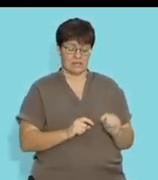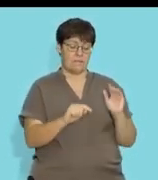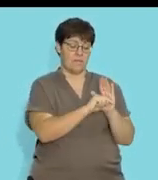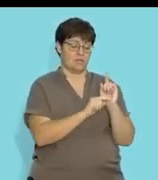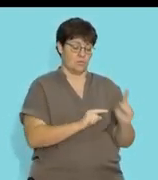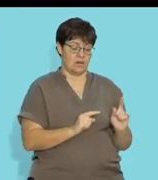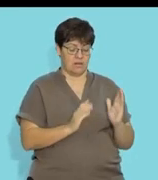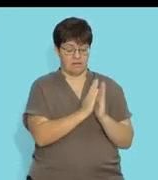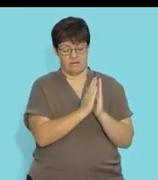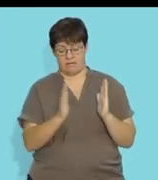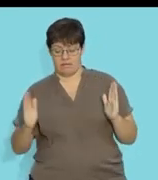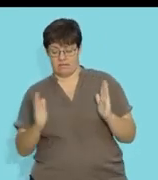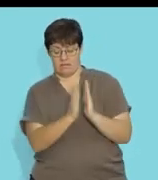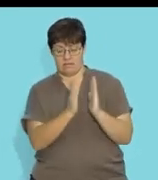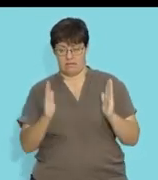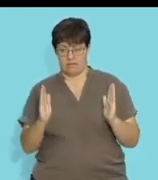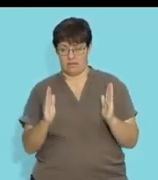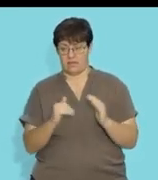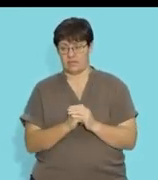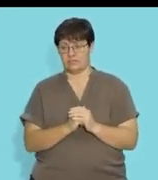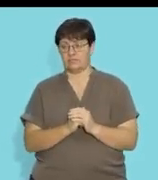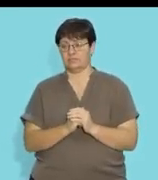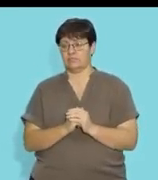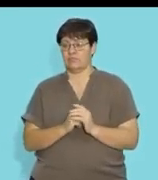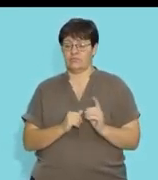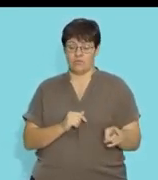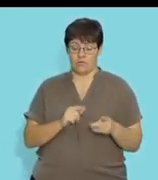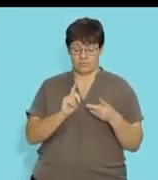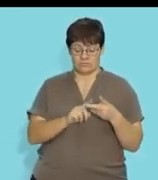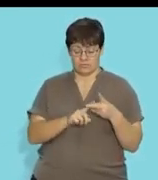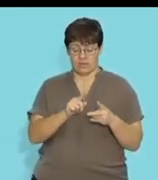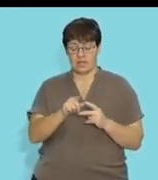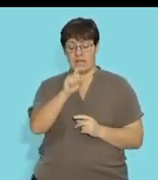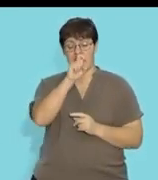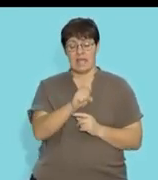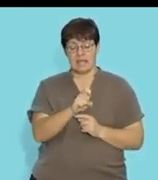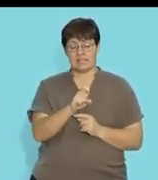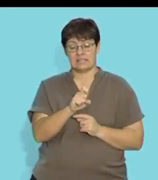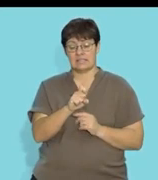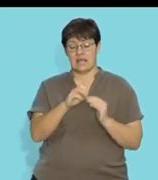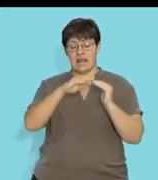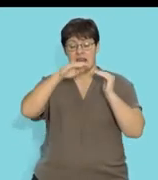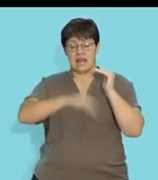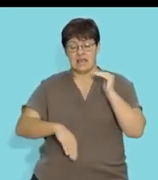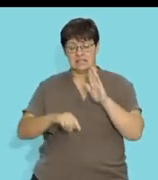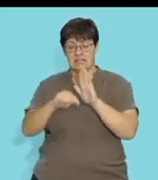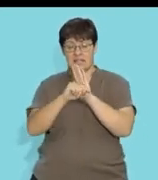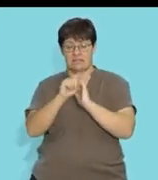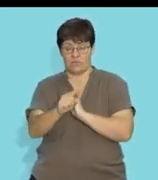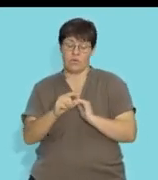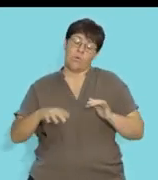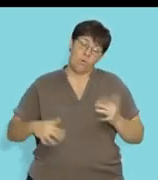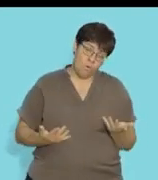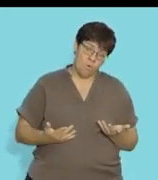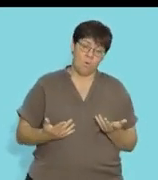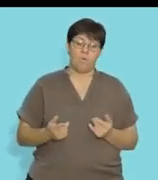one. So in that region, this thing is satisfied. And then for this one, it will be X must be less